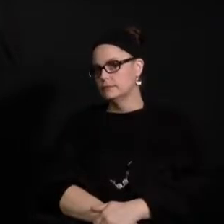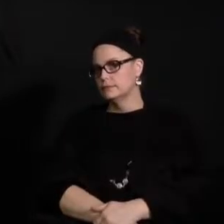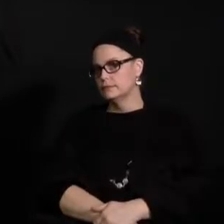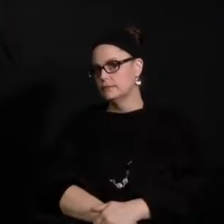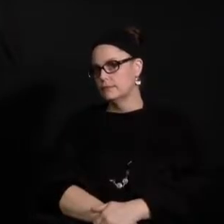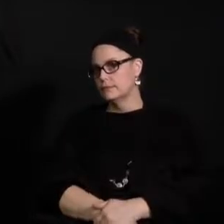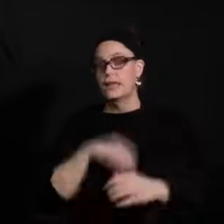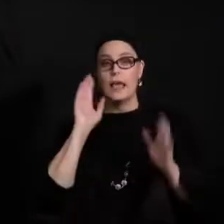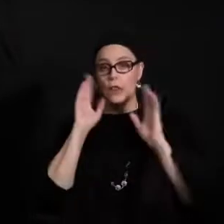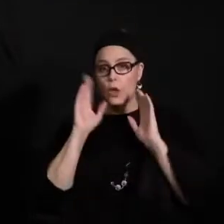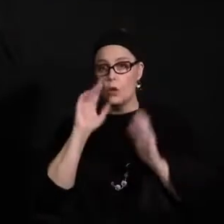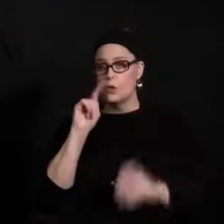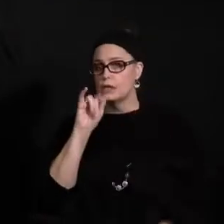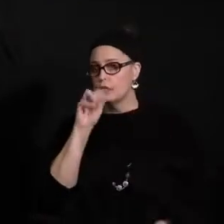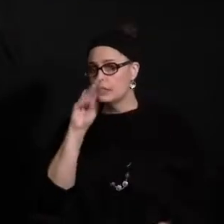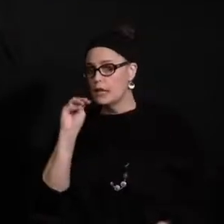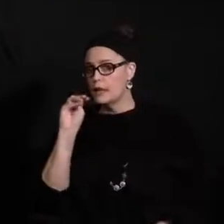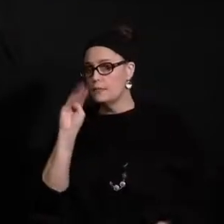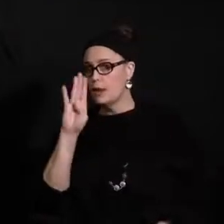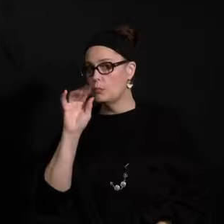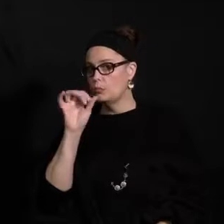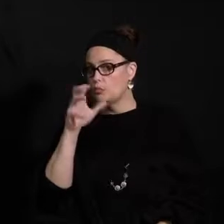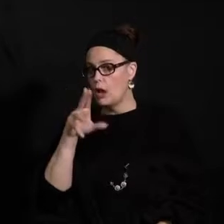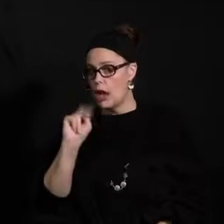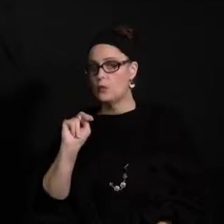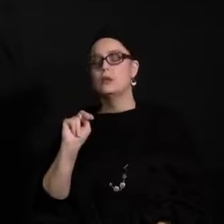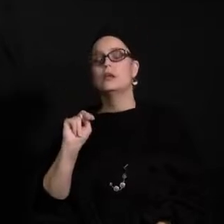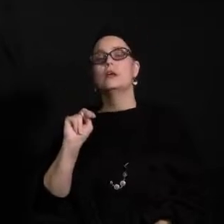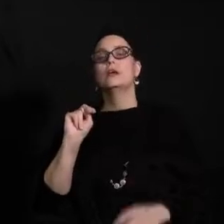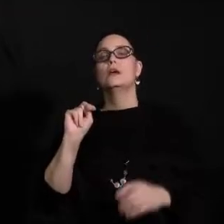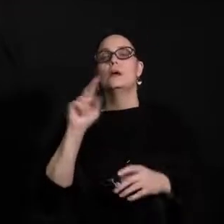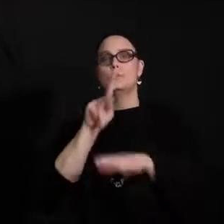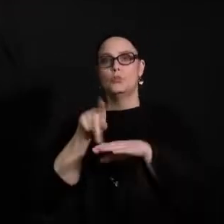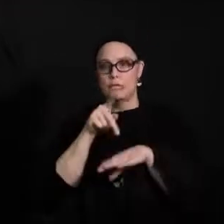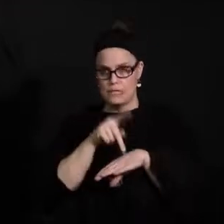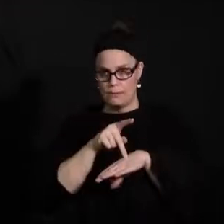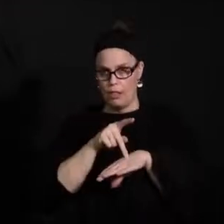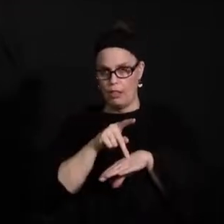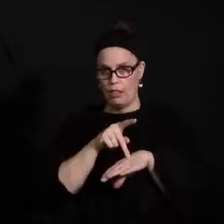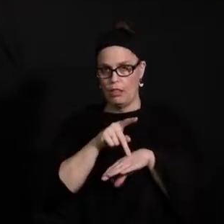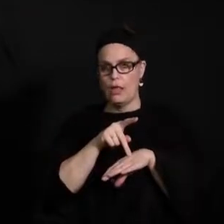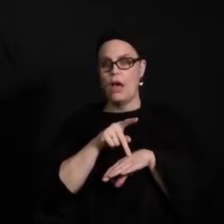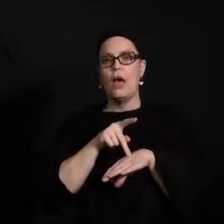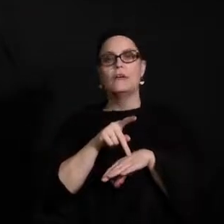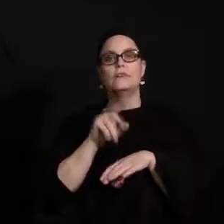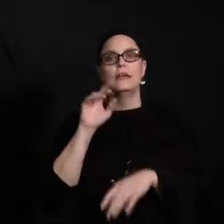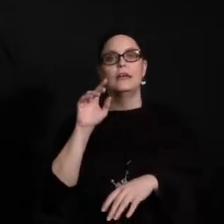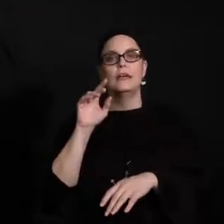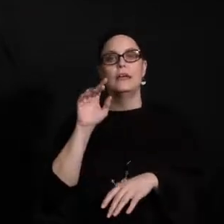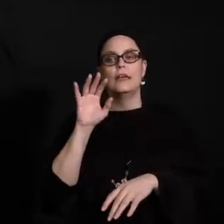Hello, I'm Tim Brown, Principal at the American Indian Magnet School, representing K-8 schools tonight.